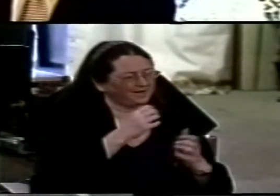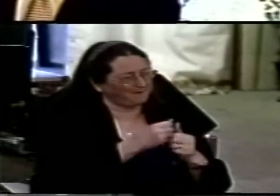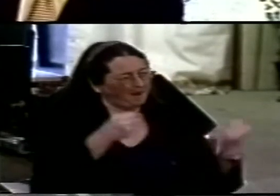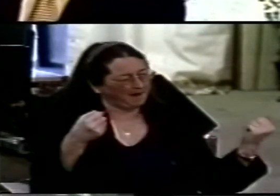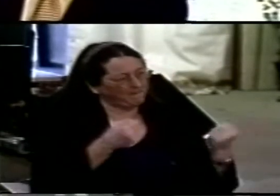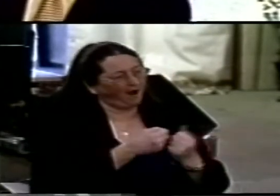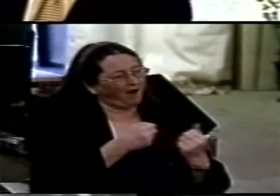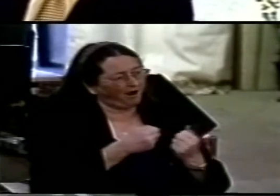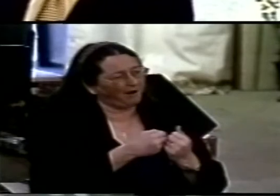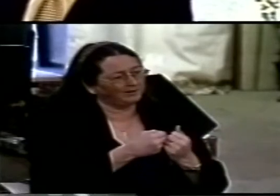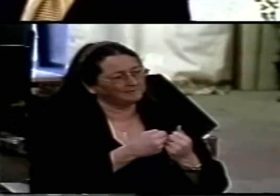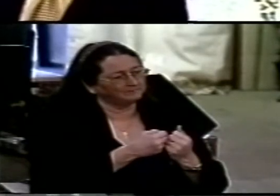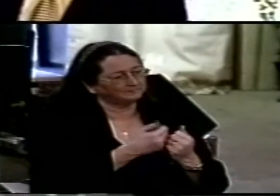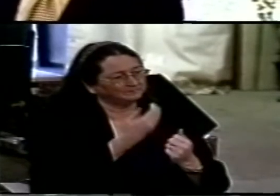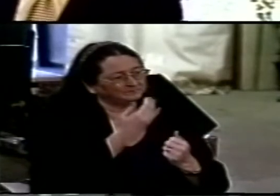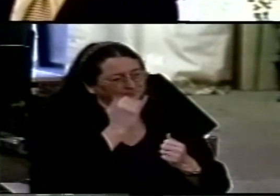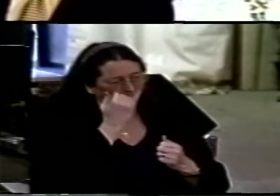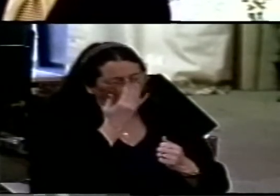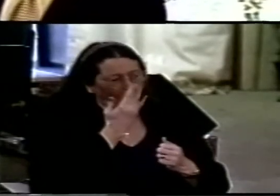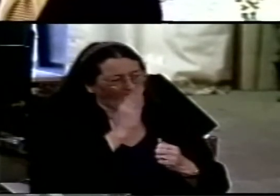for fun